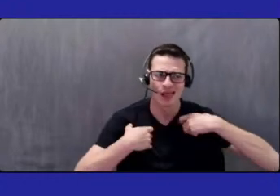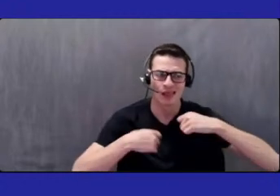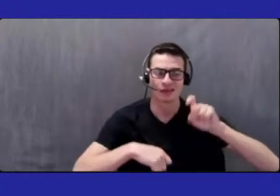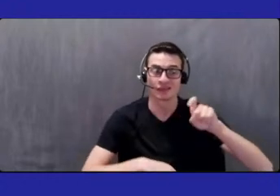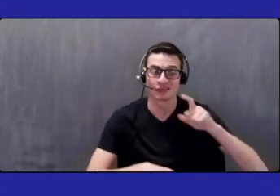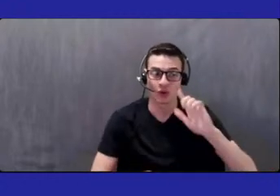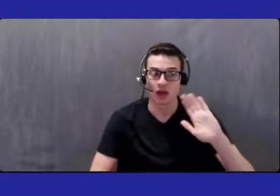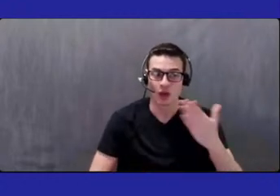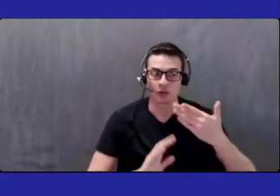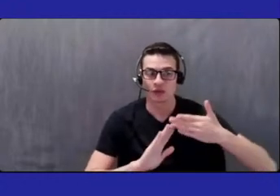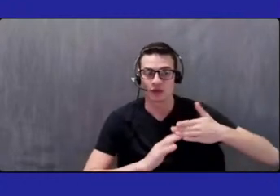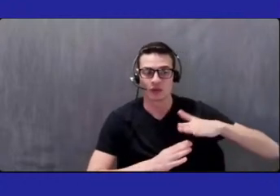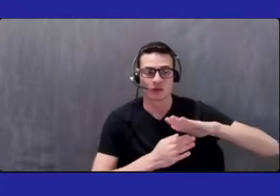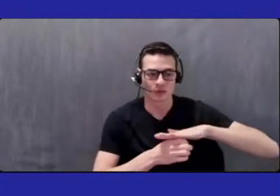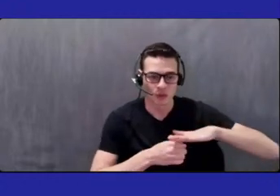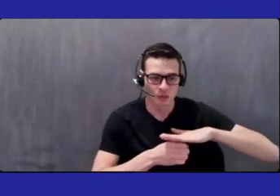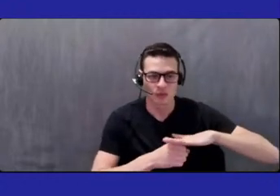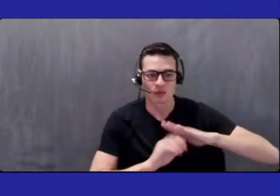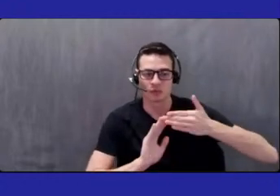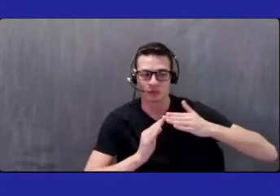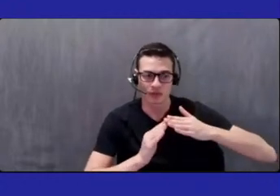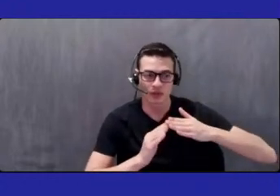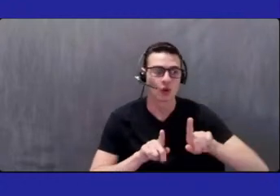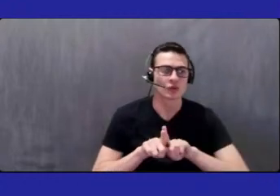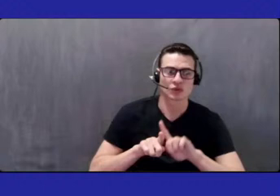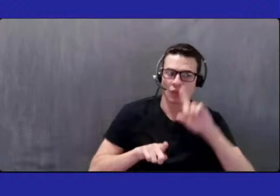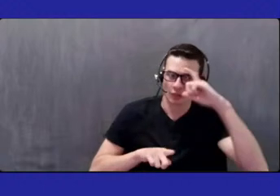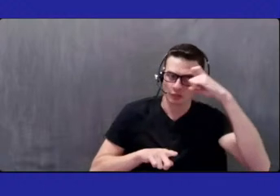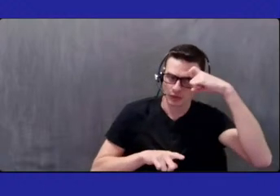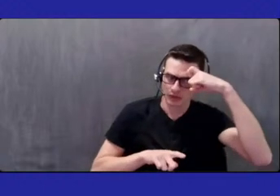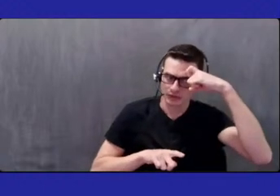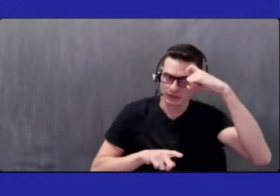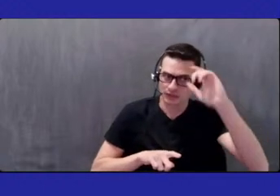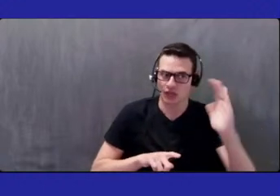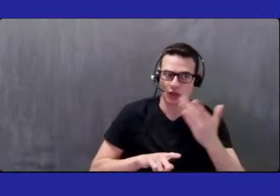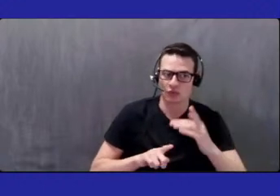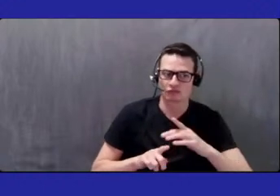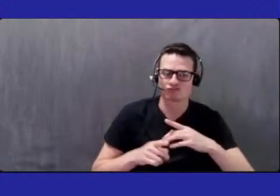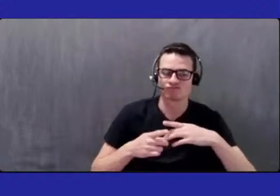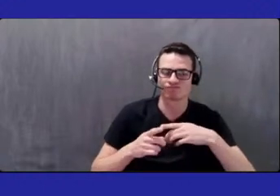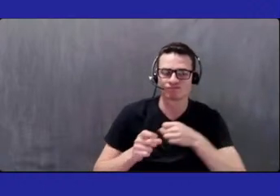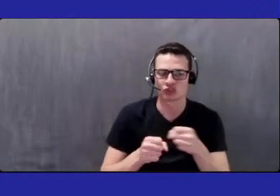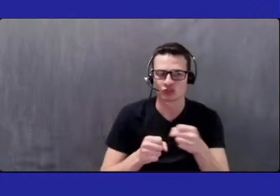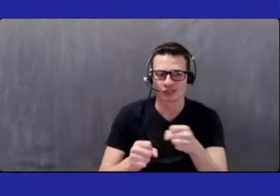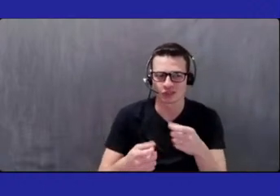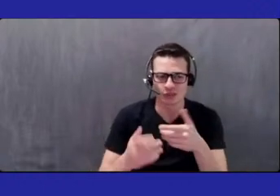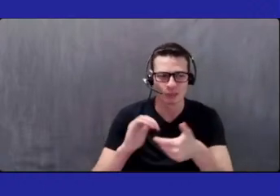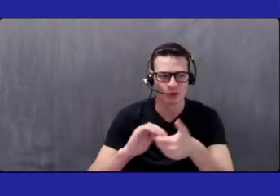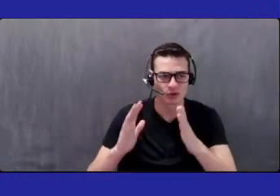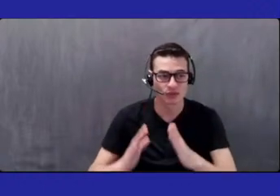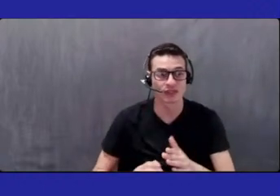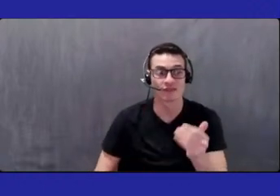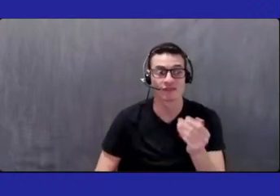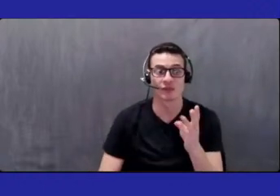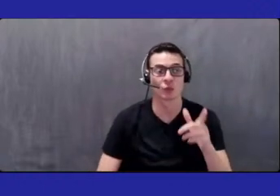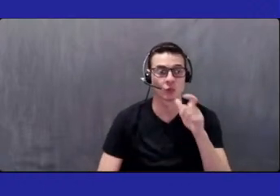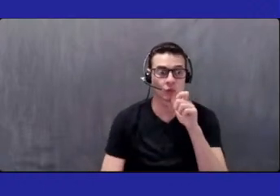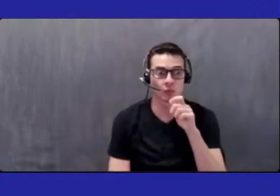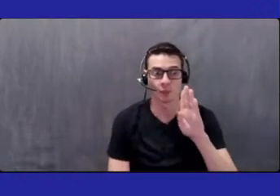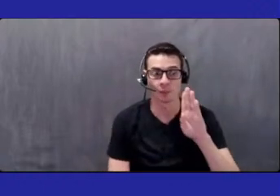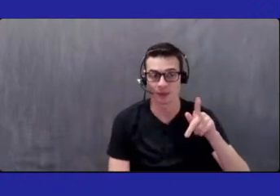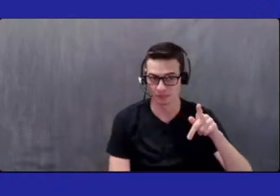and the Bronx, as well as our strategic partners who help to amplify and impact our work. Just to name a few, our Bronx Burd president,